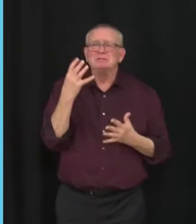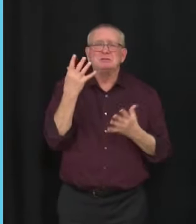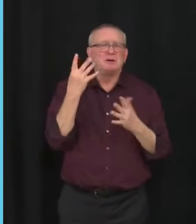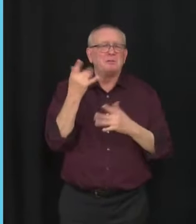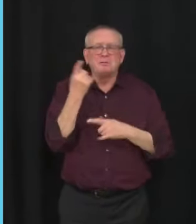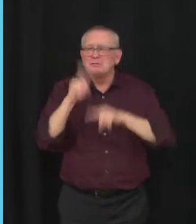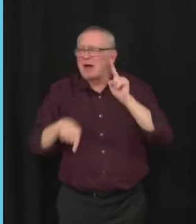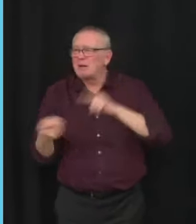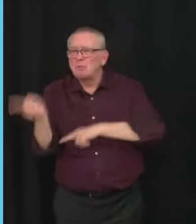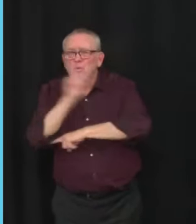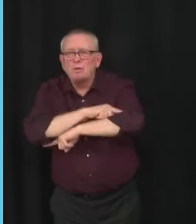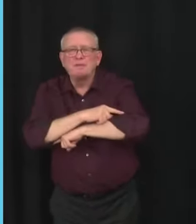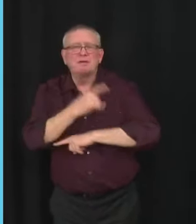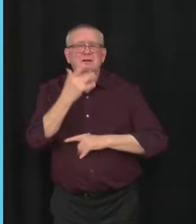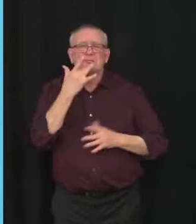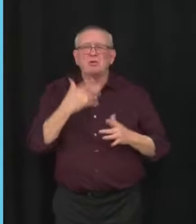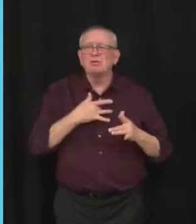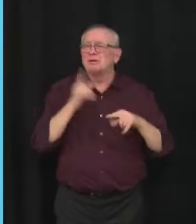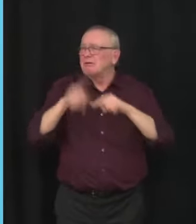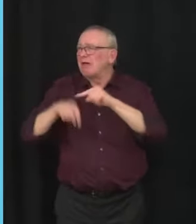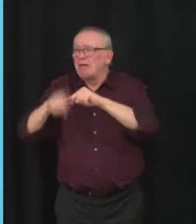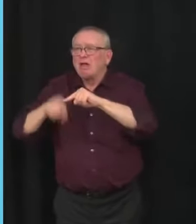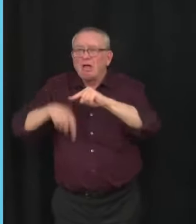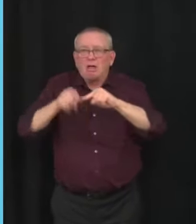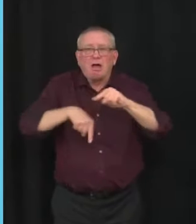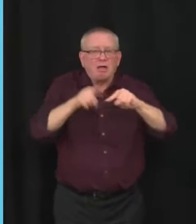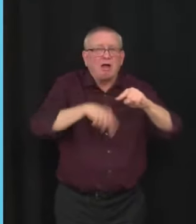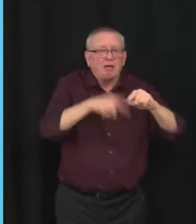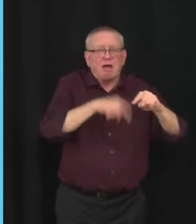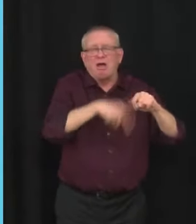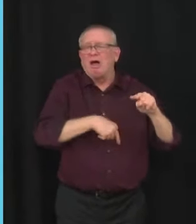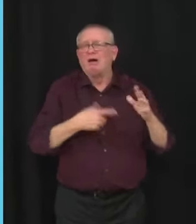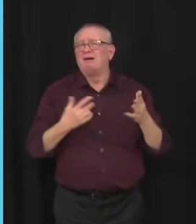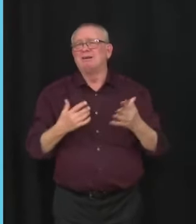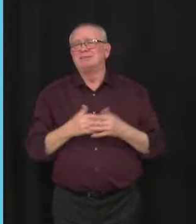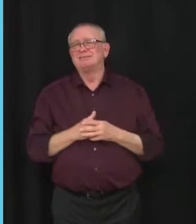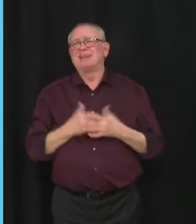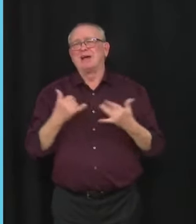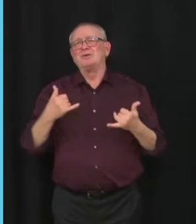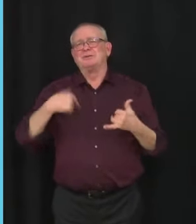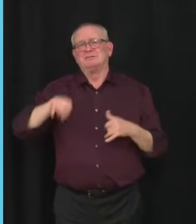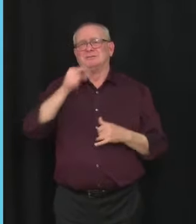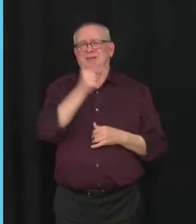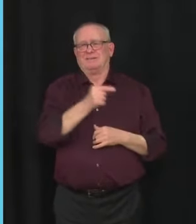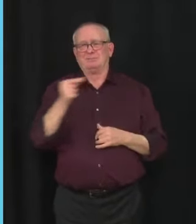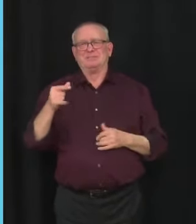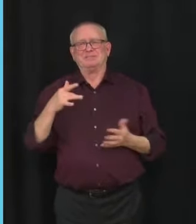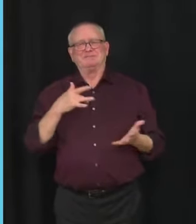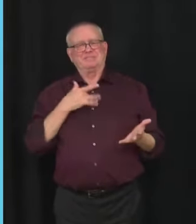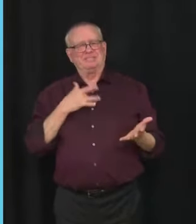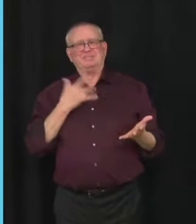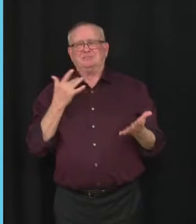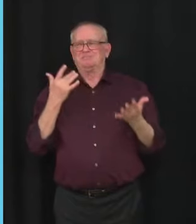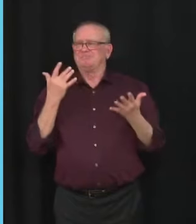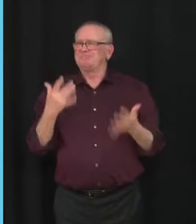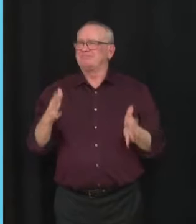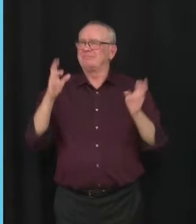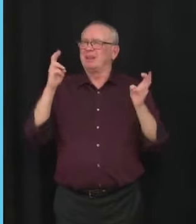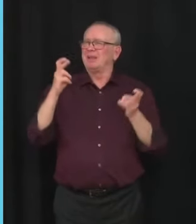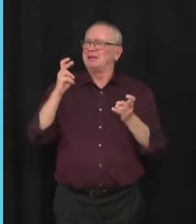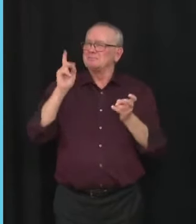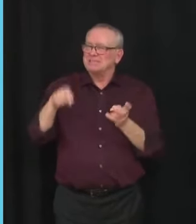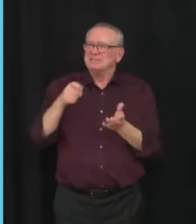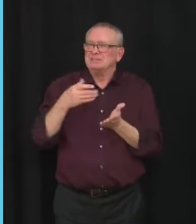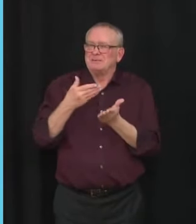spent just being kids. Ultimately, we felt that it would be unfair to younger children to exclude them and to further